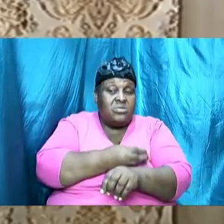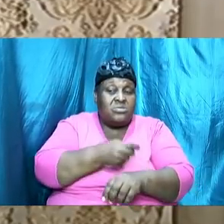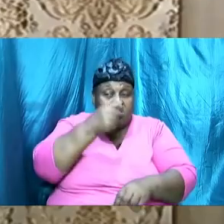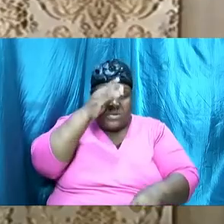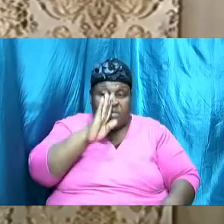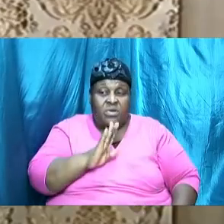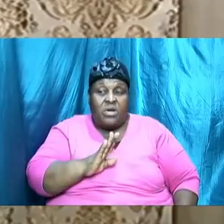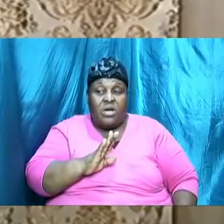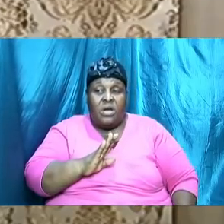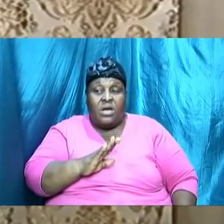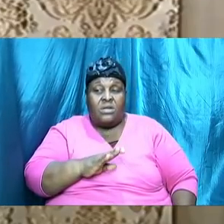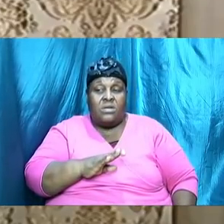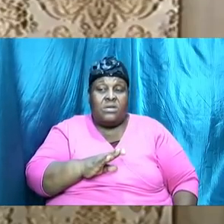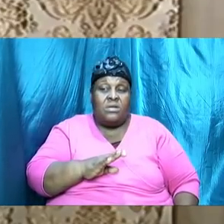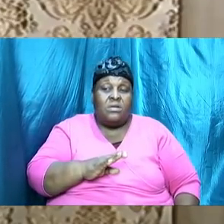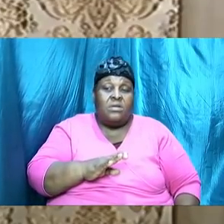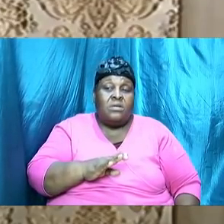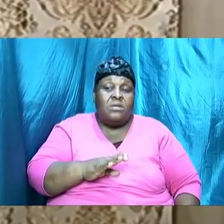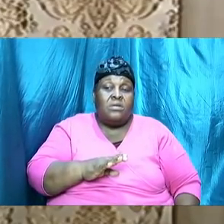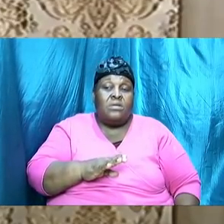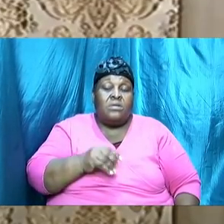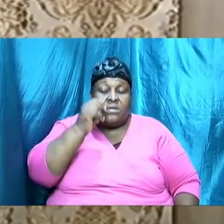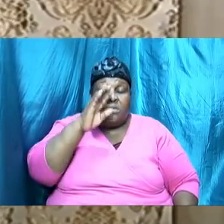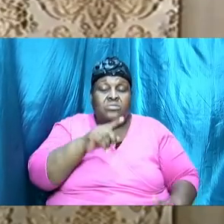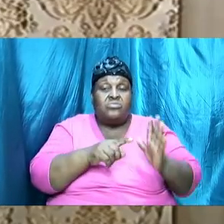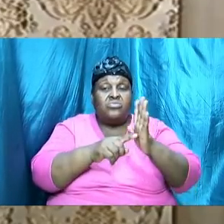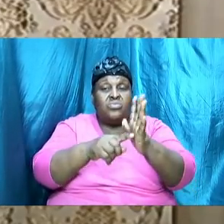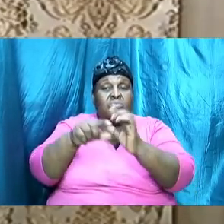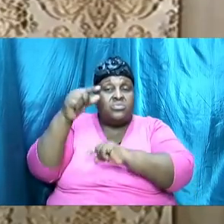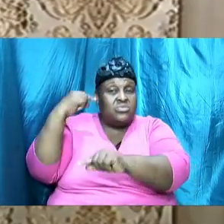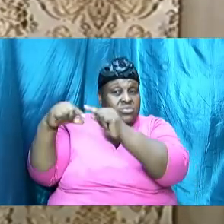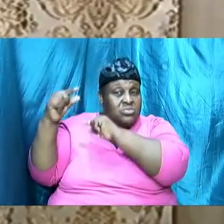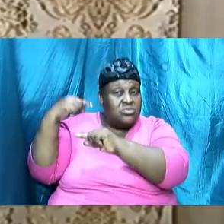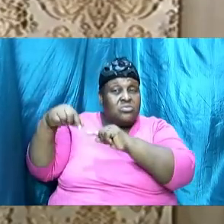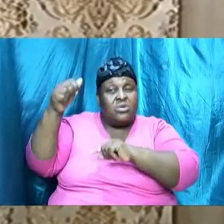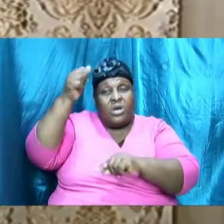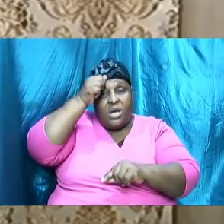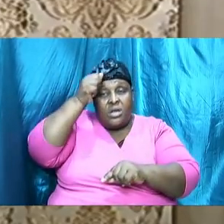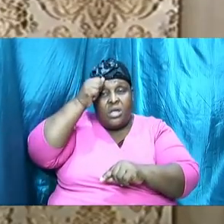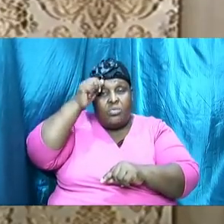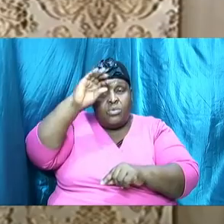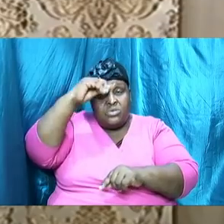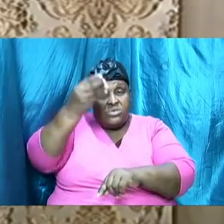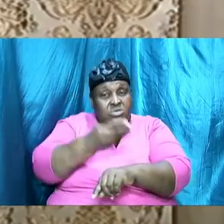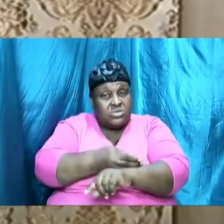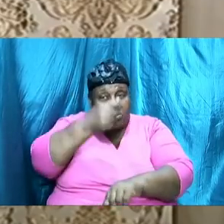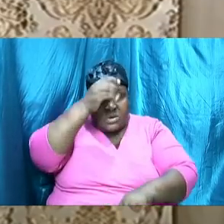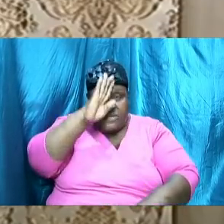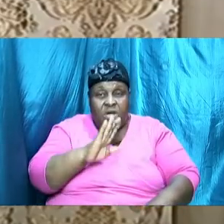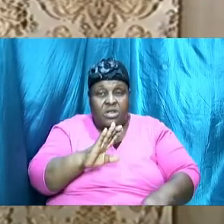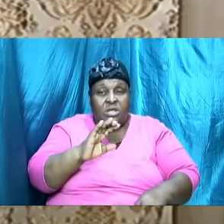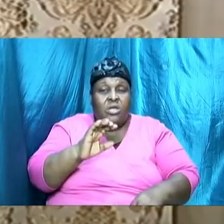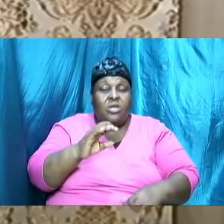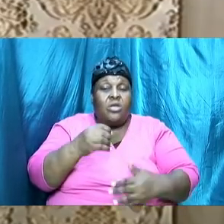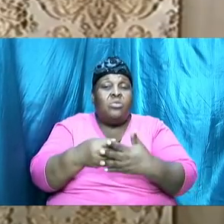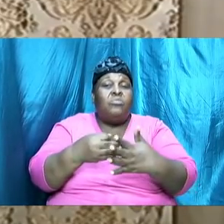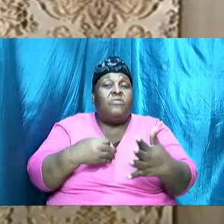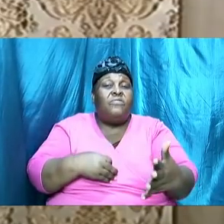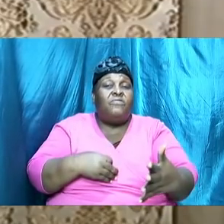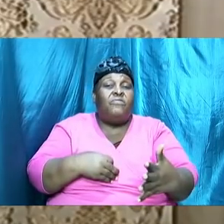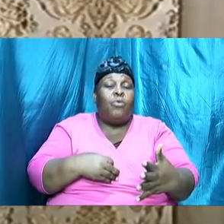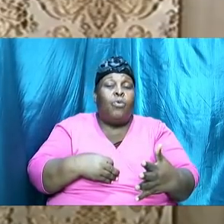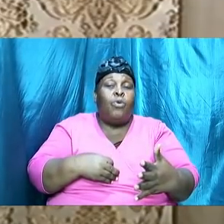so it literally shows his genealogy and Adam was the son of God before even the lady